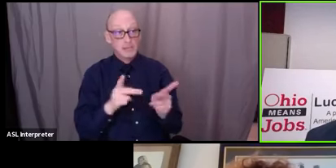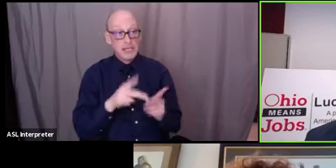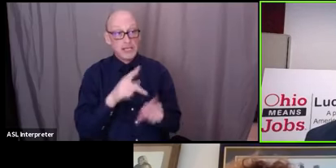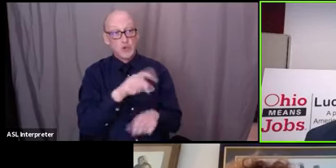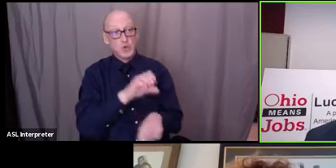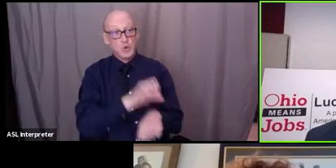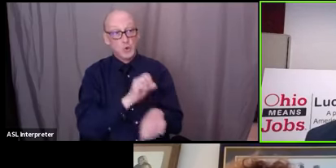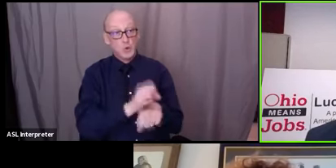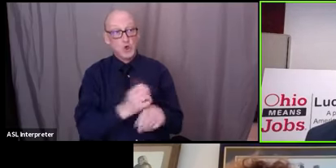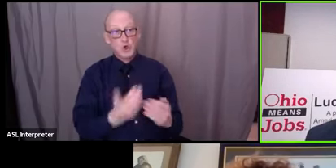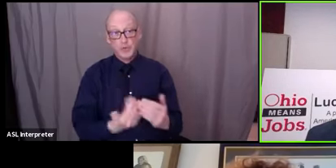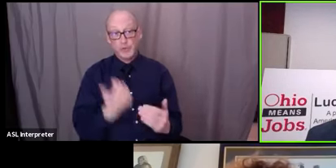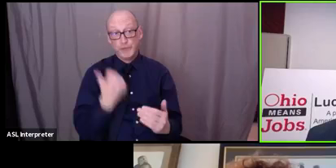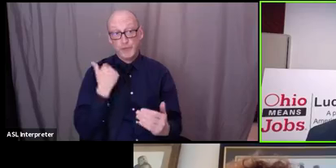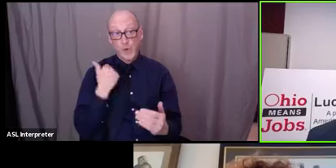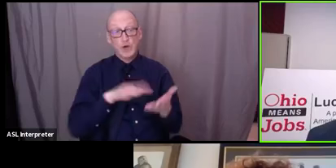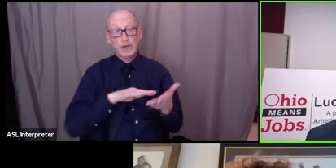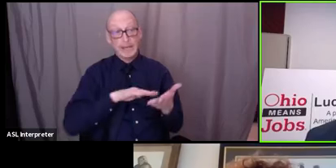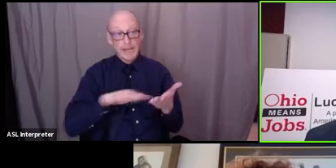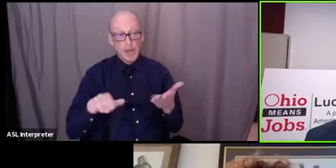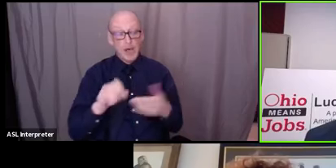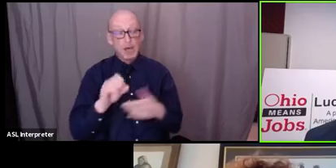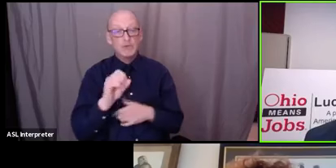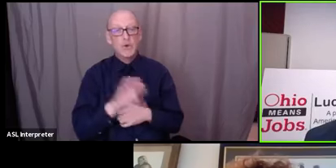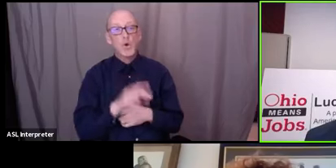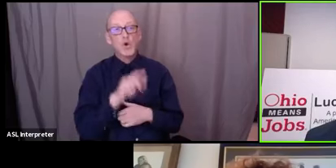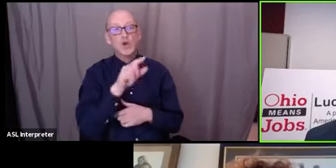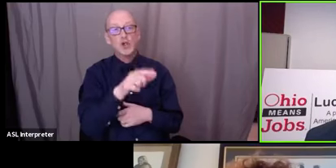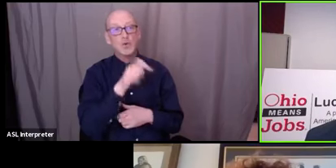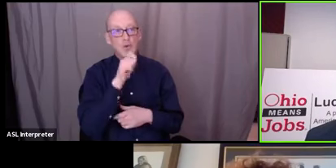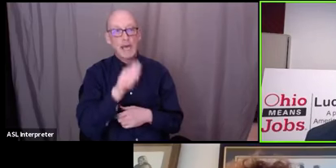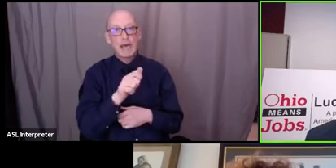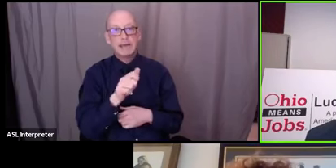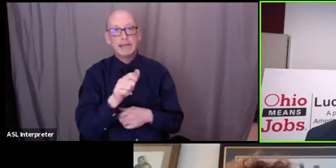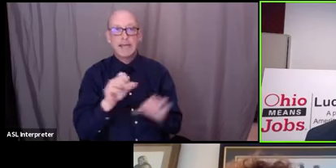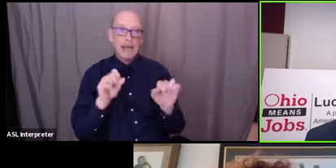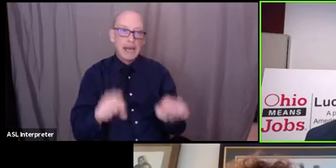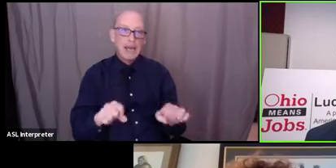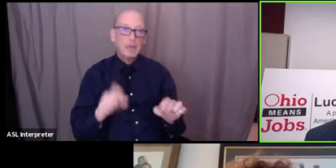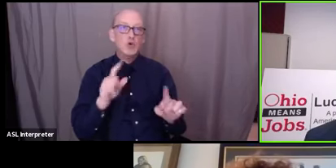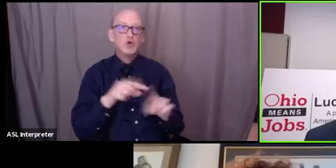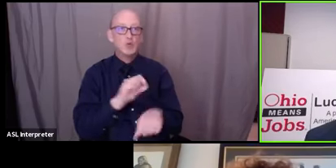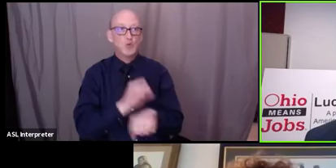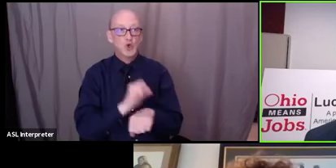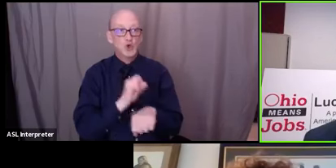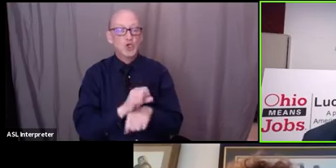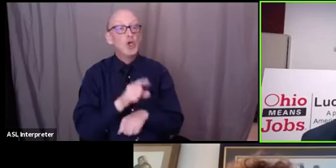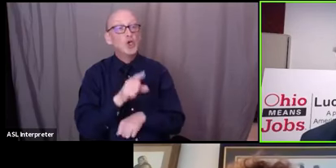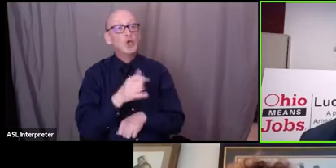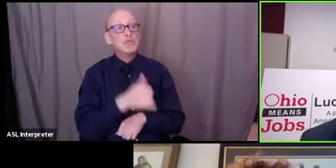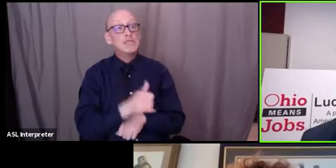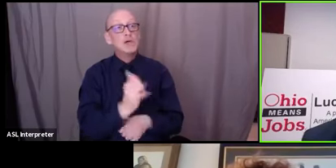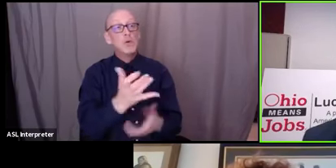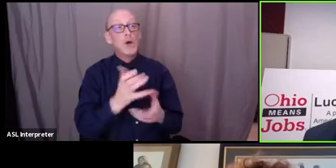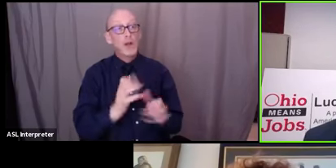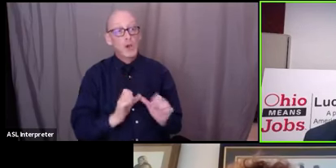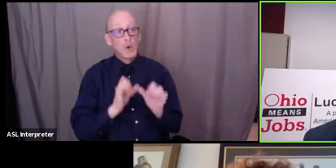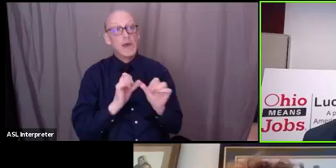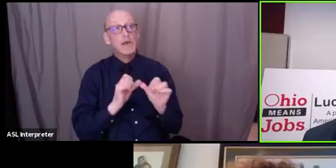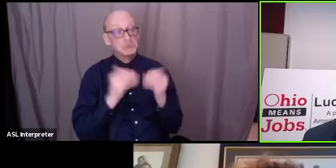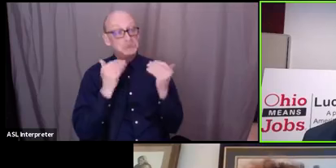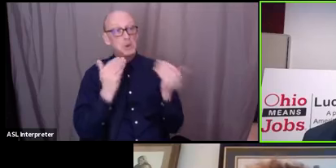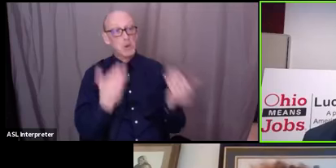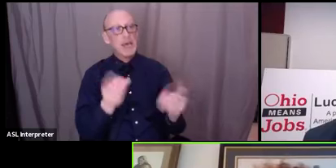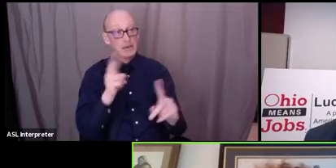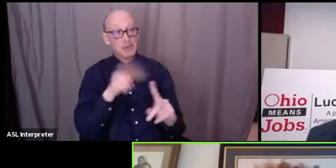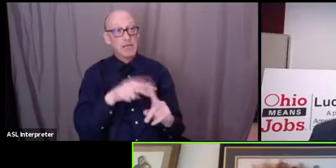um laid you off or you were not able um to work uh you would still want to go ahead and apply for benefits